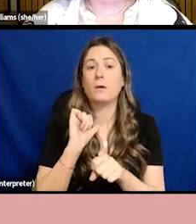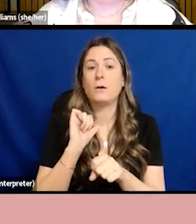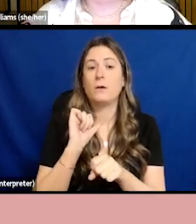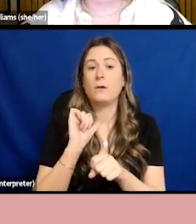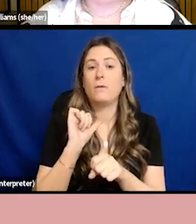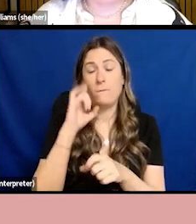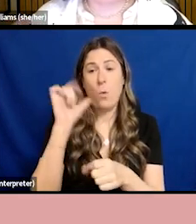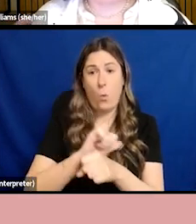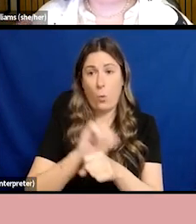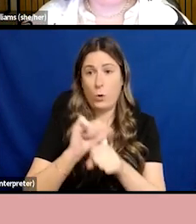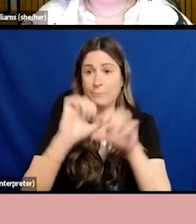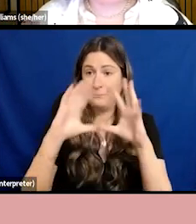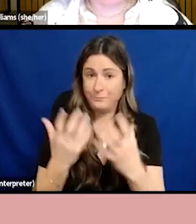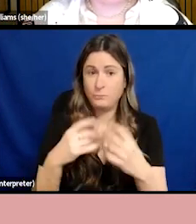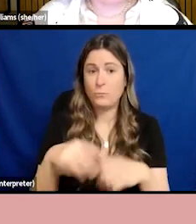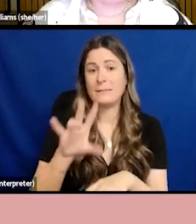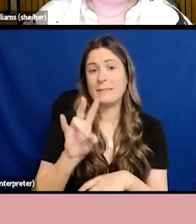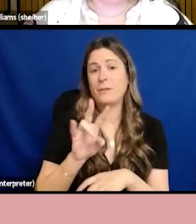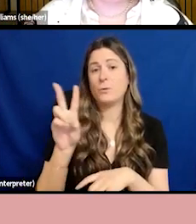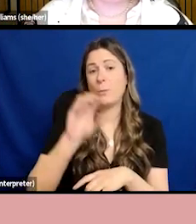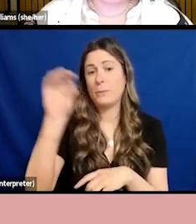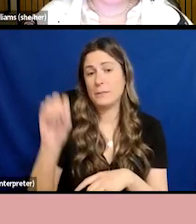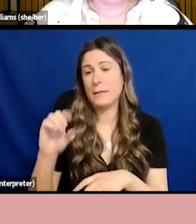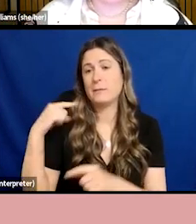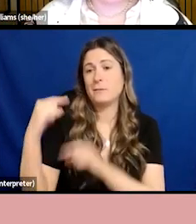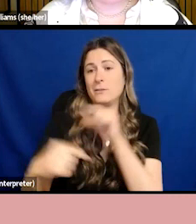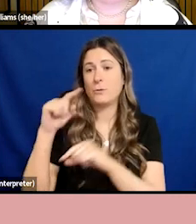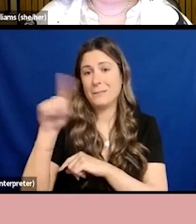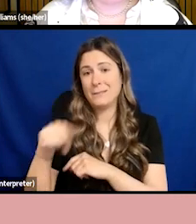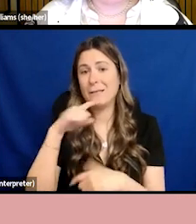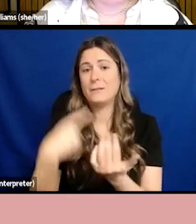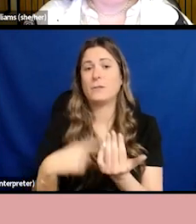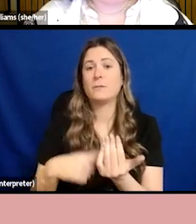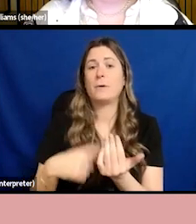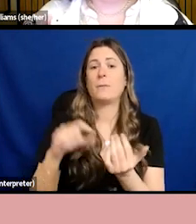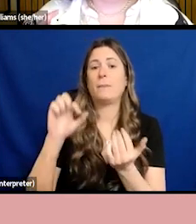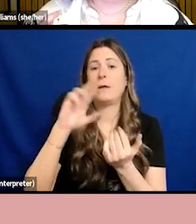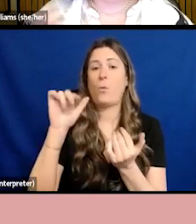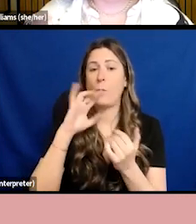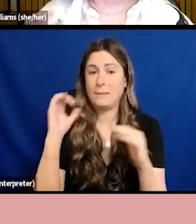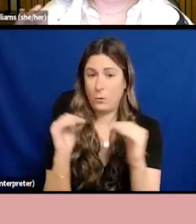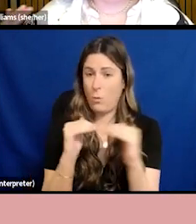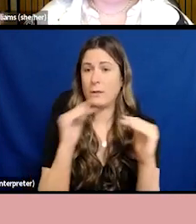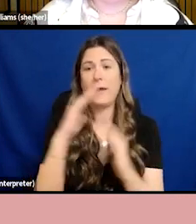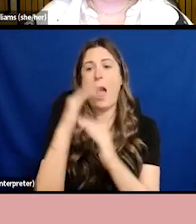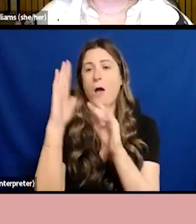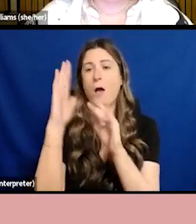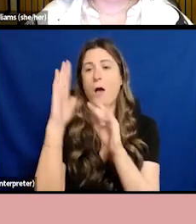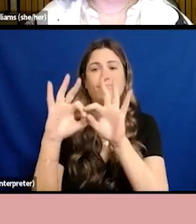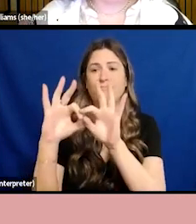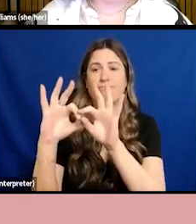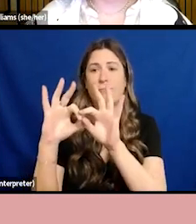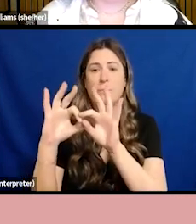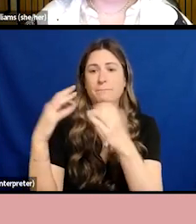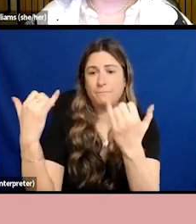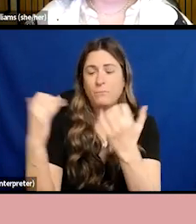% of Gen Z say that race equality is the most important issue today. I think in the same way that millennials were